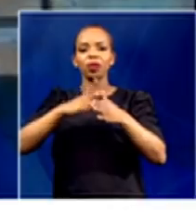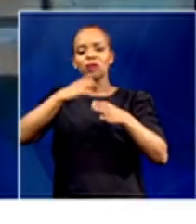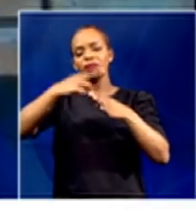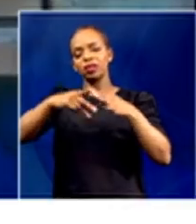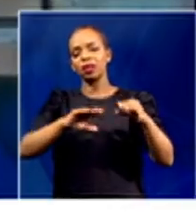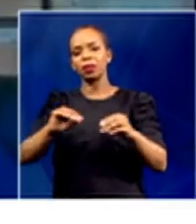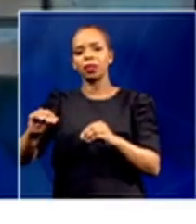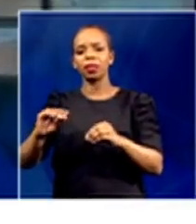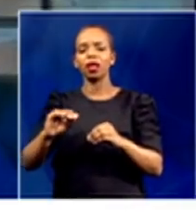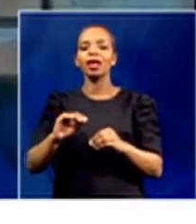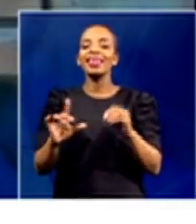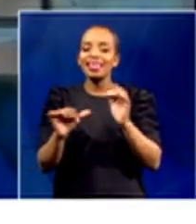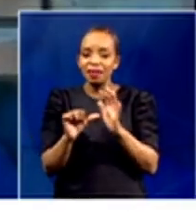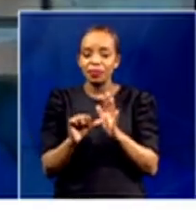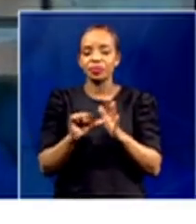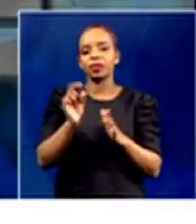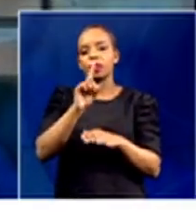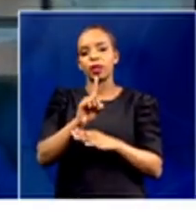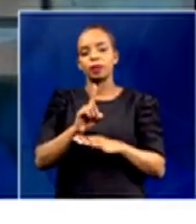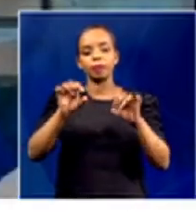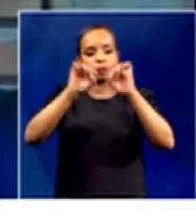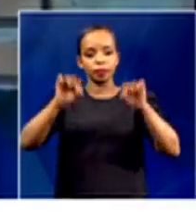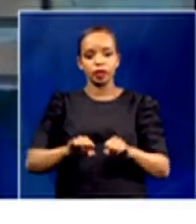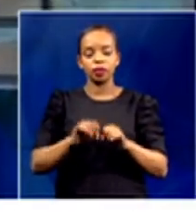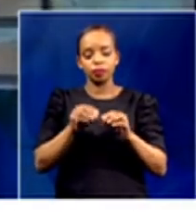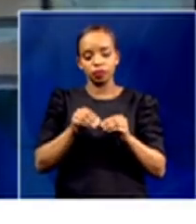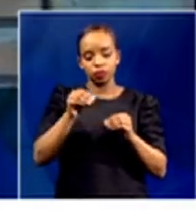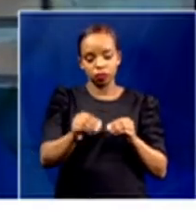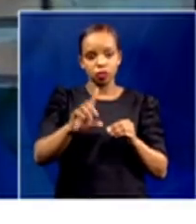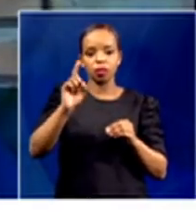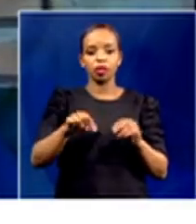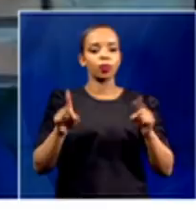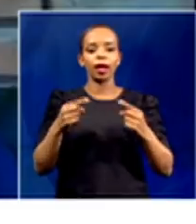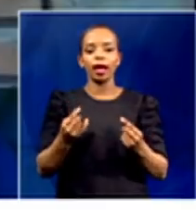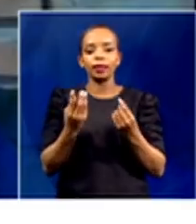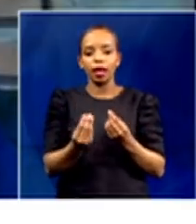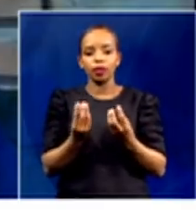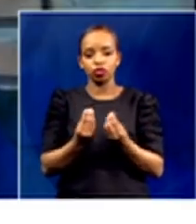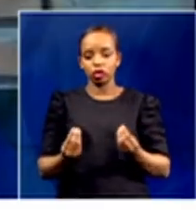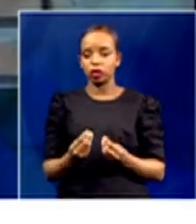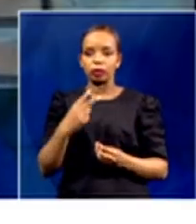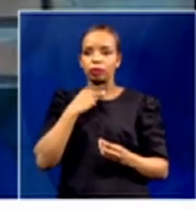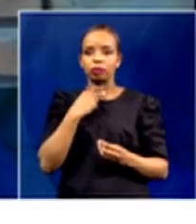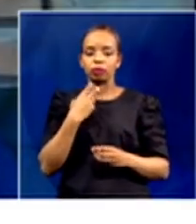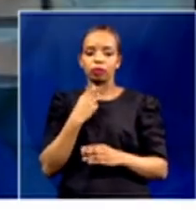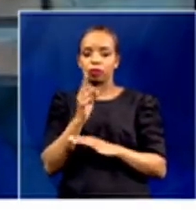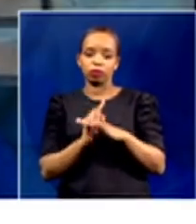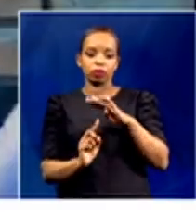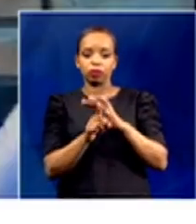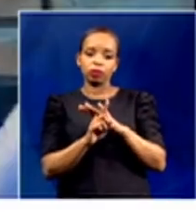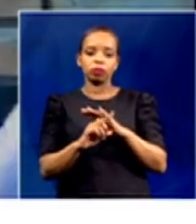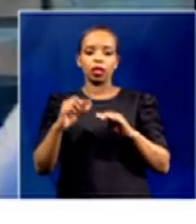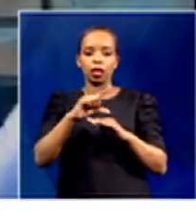that the system does move on. We can't have children not coming into grade one. We can't have children not exiting in matric.